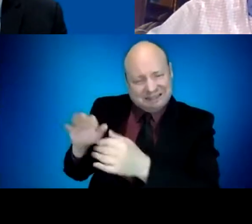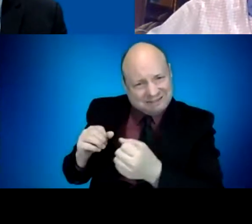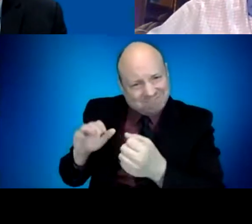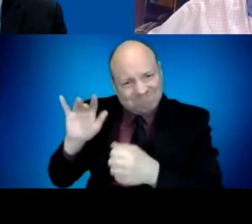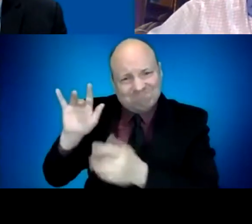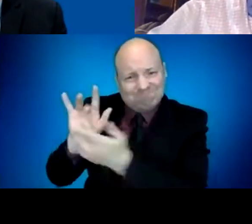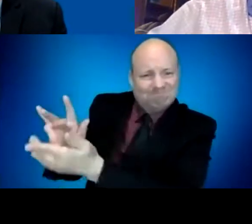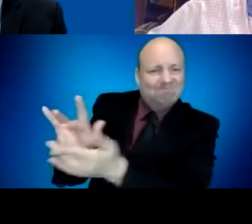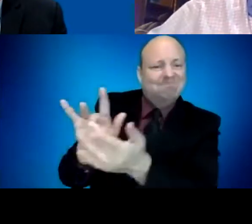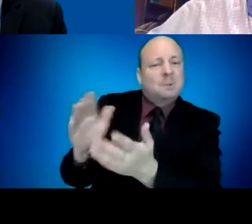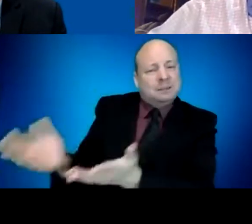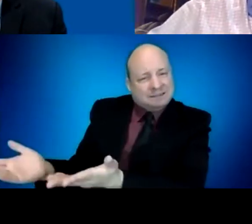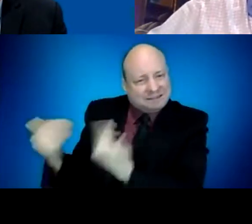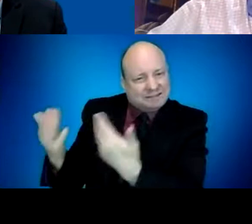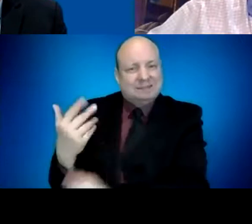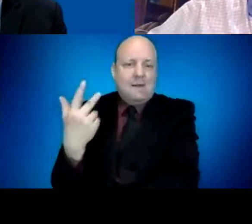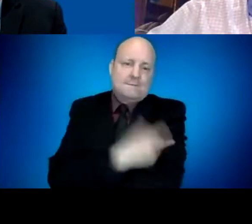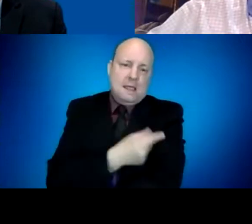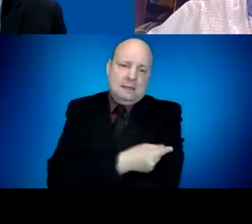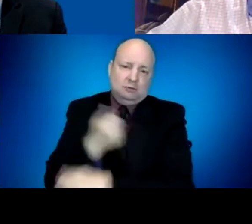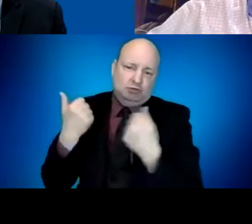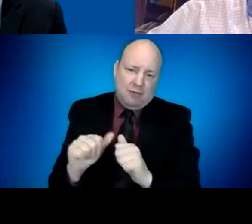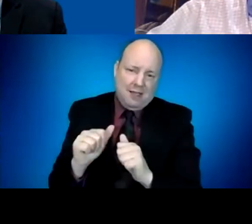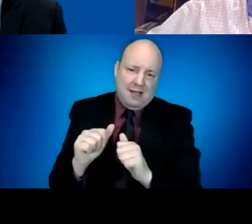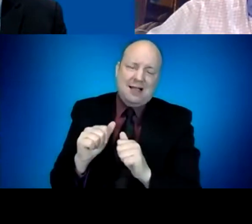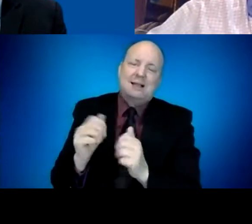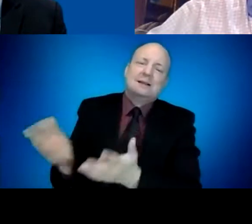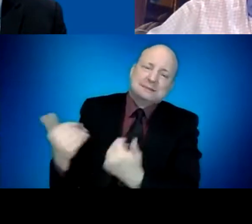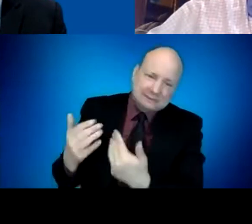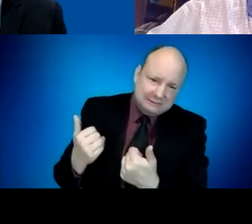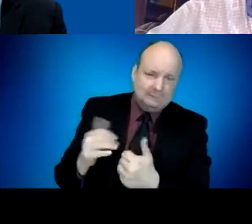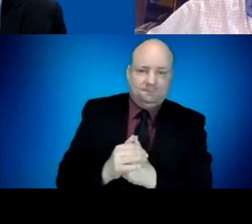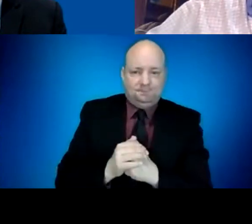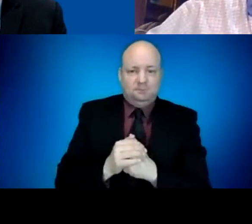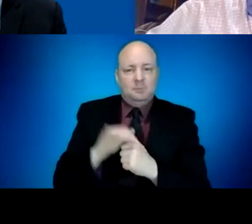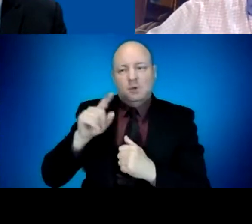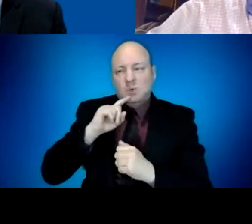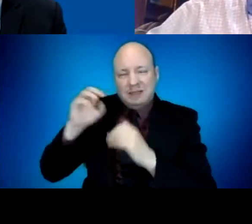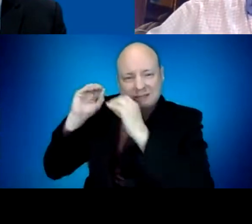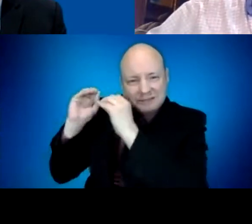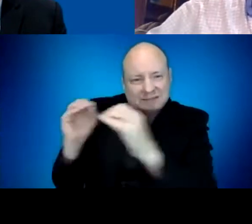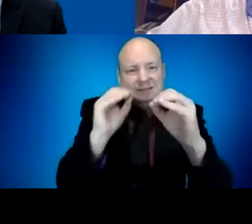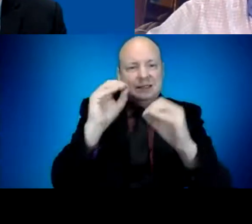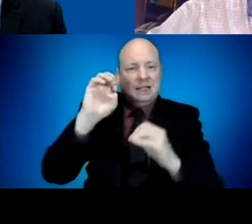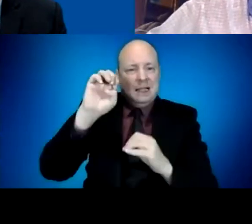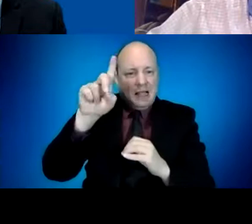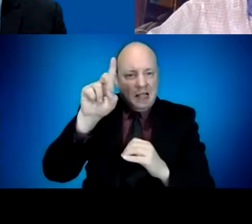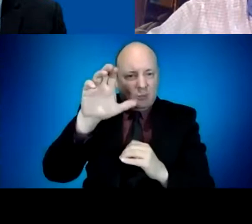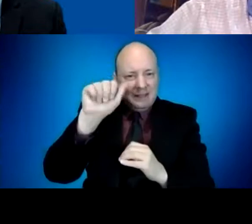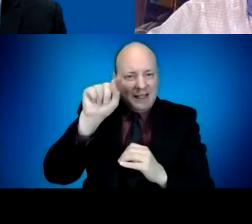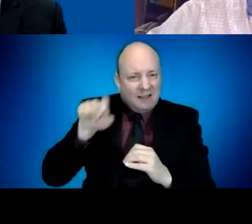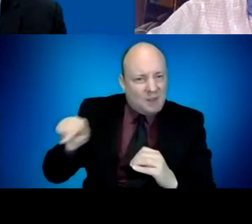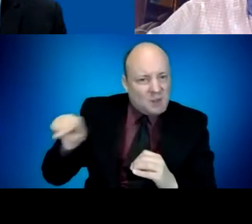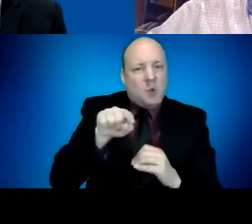And what other factors has the state found that make it difficult for some groups to get vaccines, and